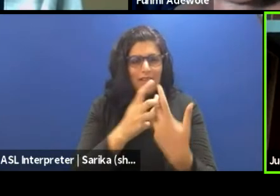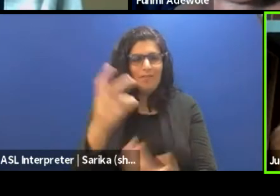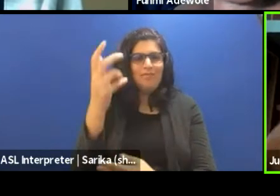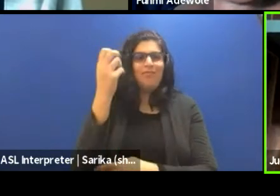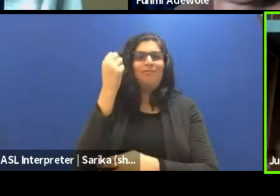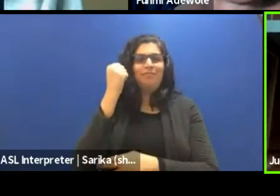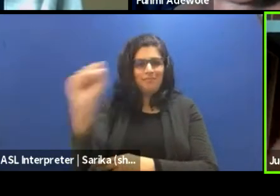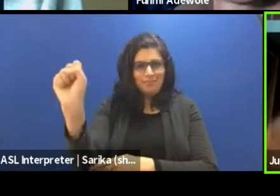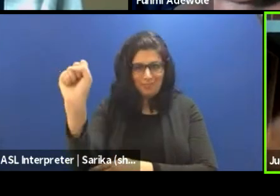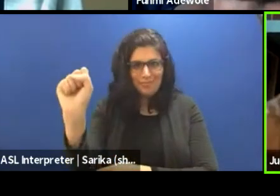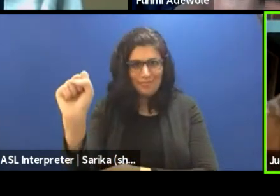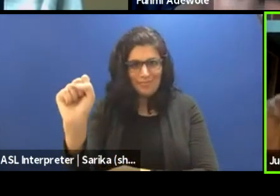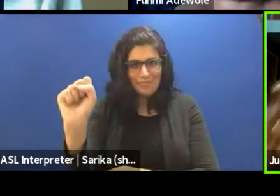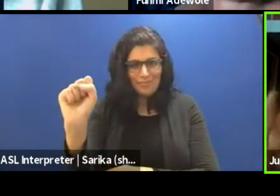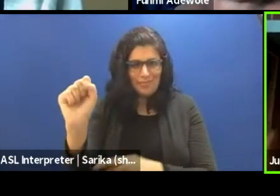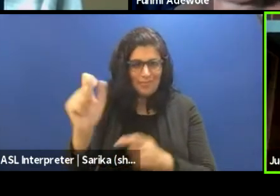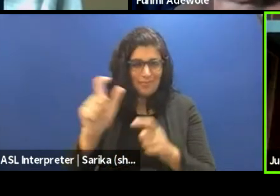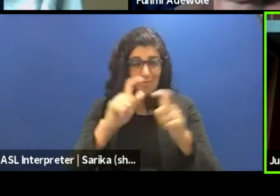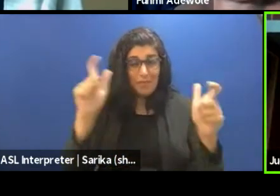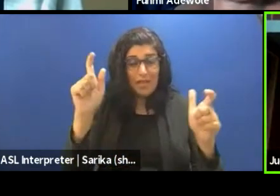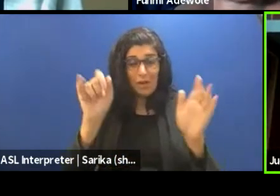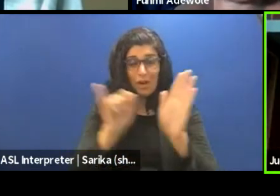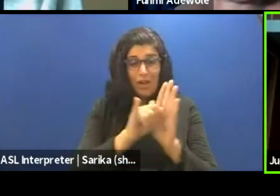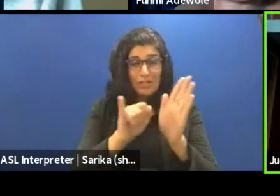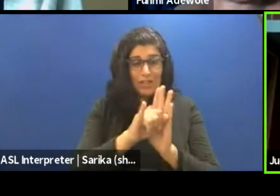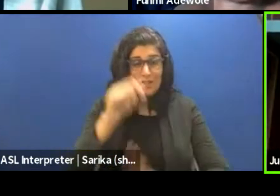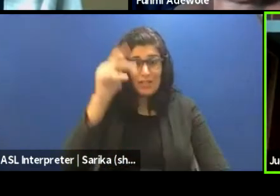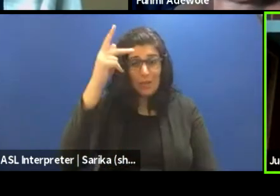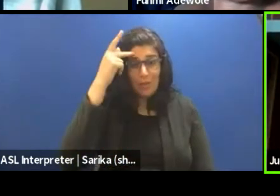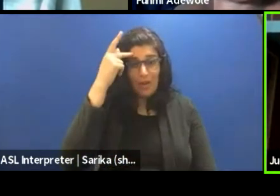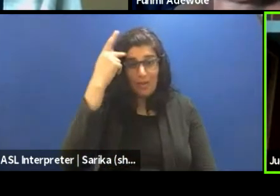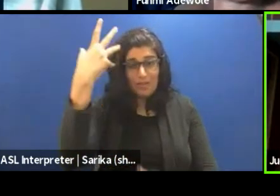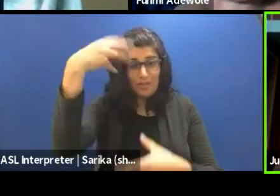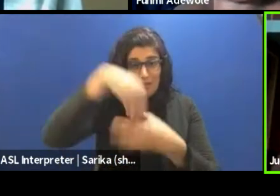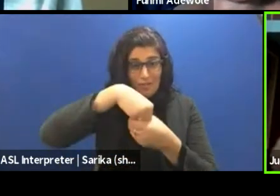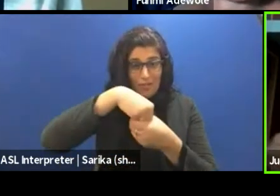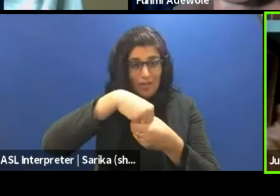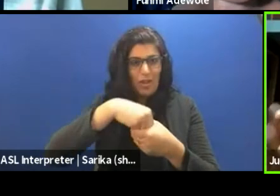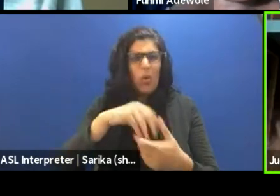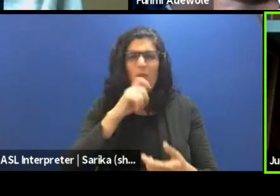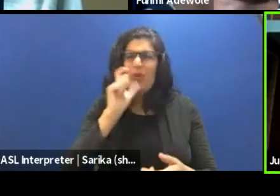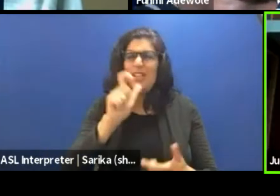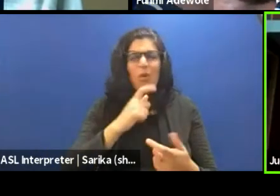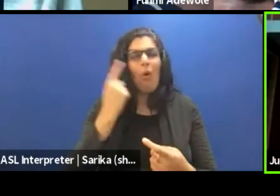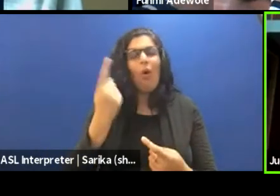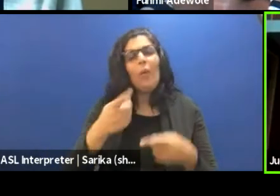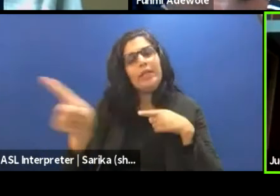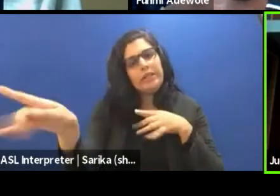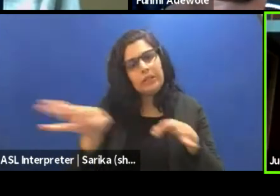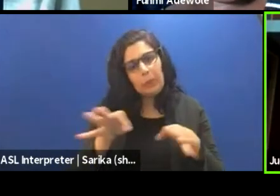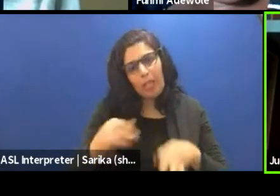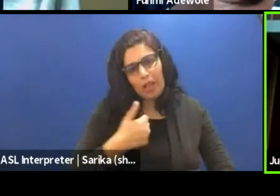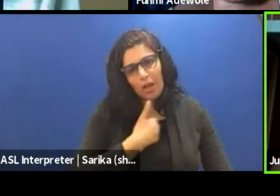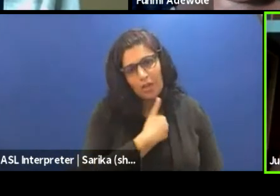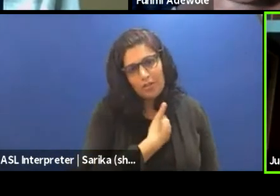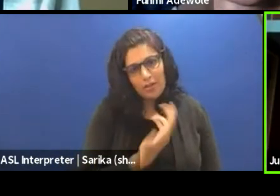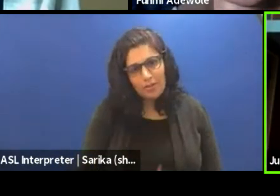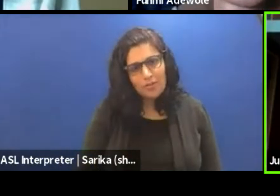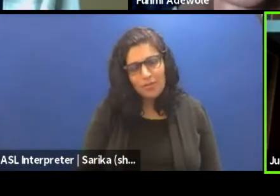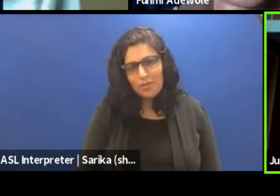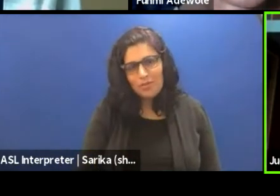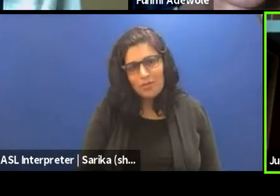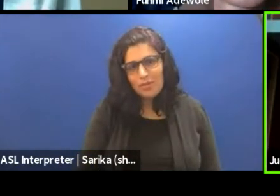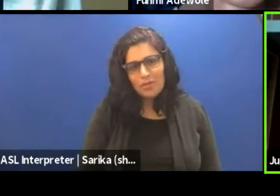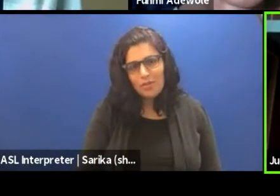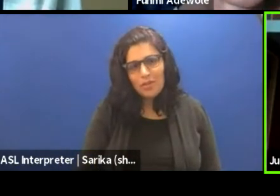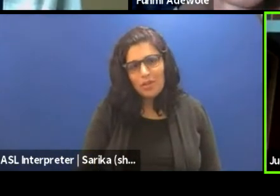greater politics, the greater identity politics, and say, we do not have to always explain ourselves. We do not have to always